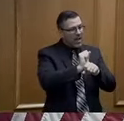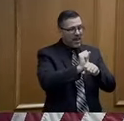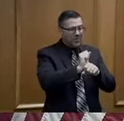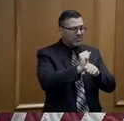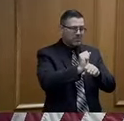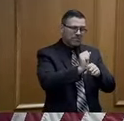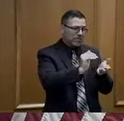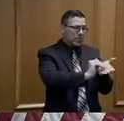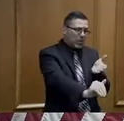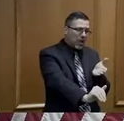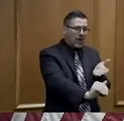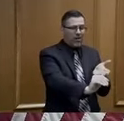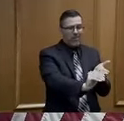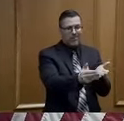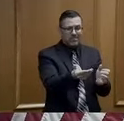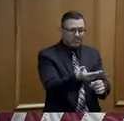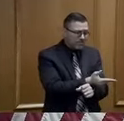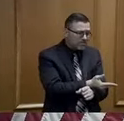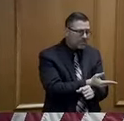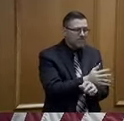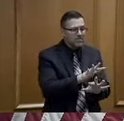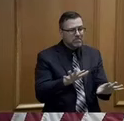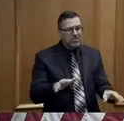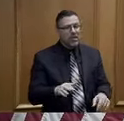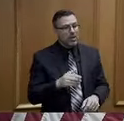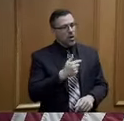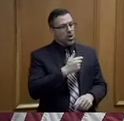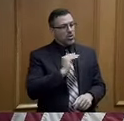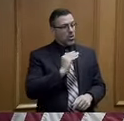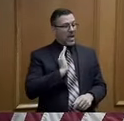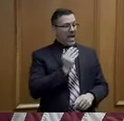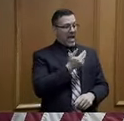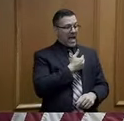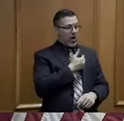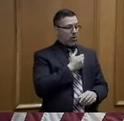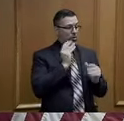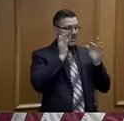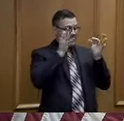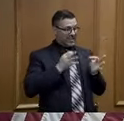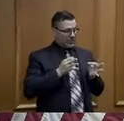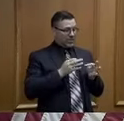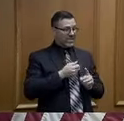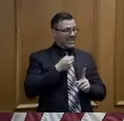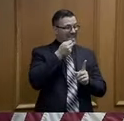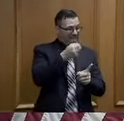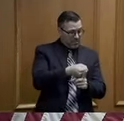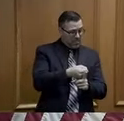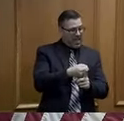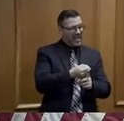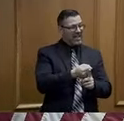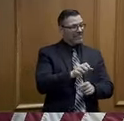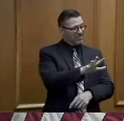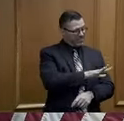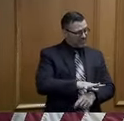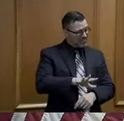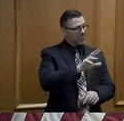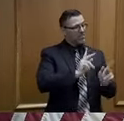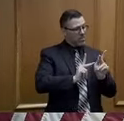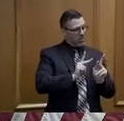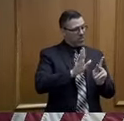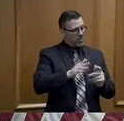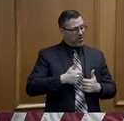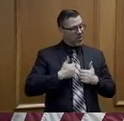leaders have profound impact on people's lives, both economically and from a health standpoint.